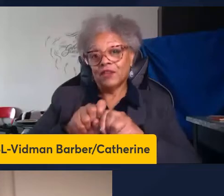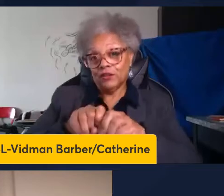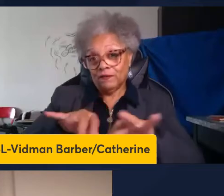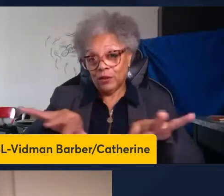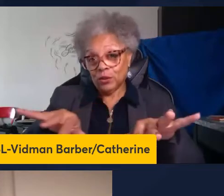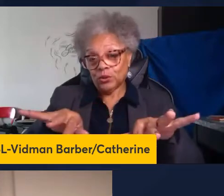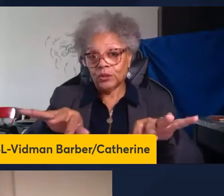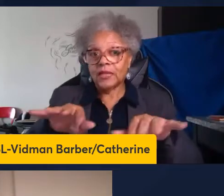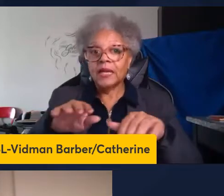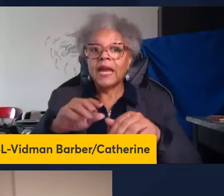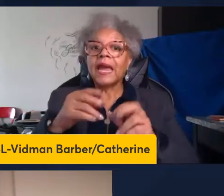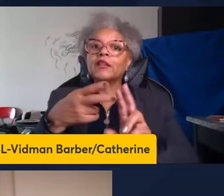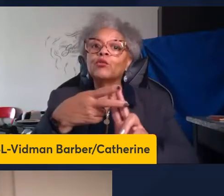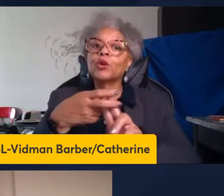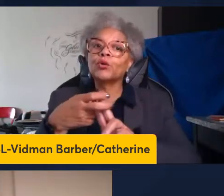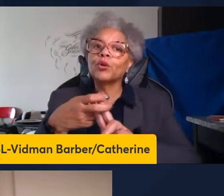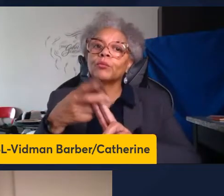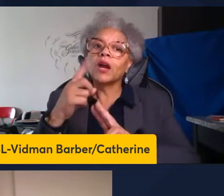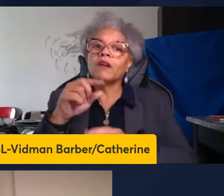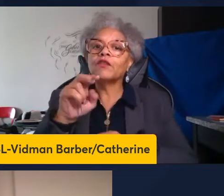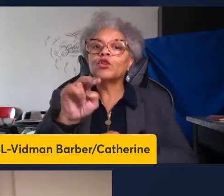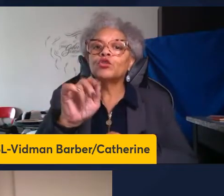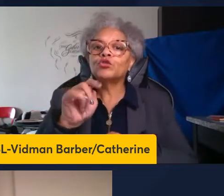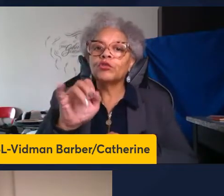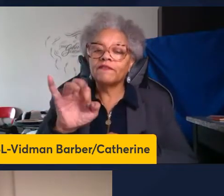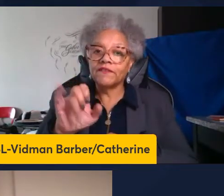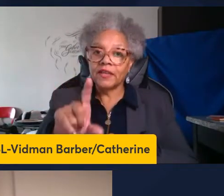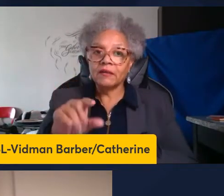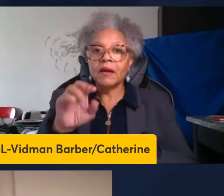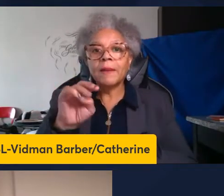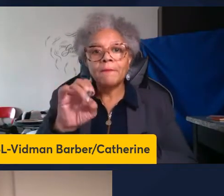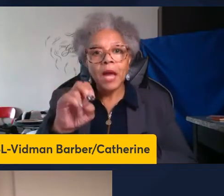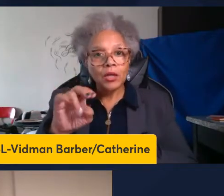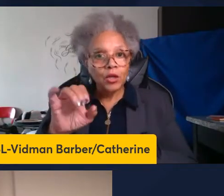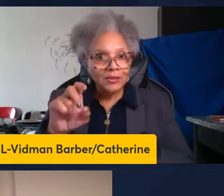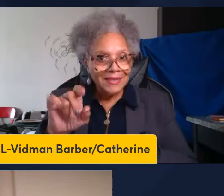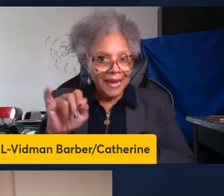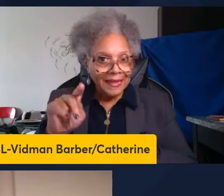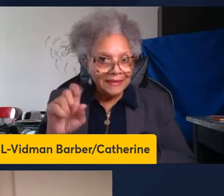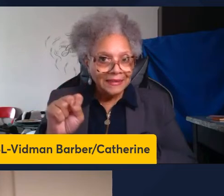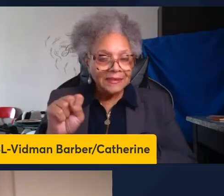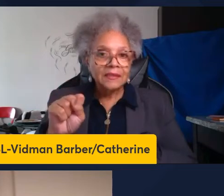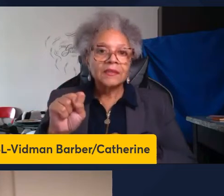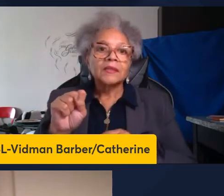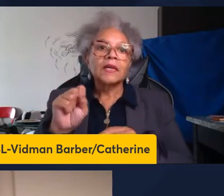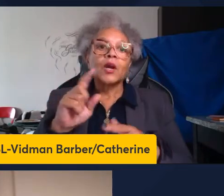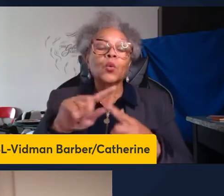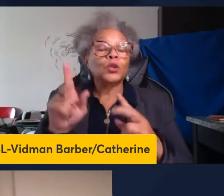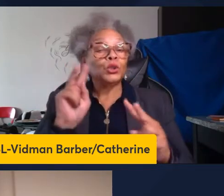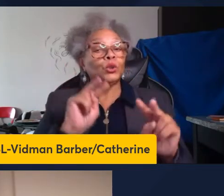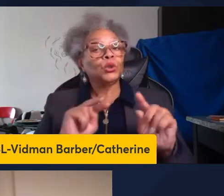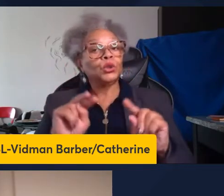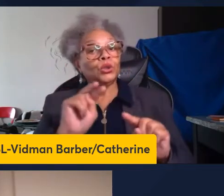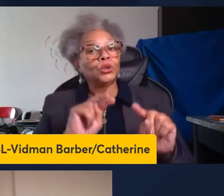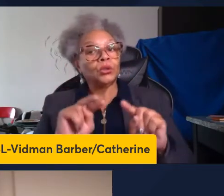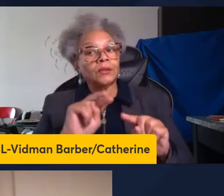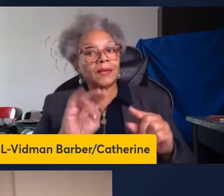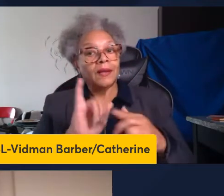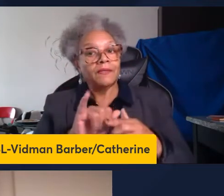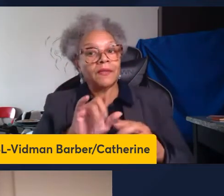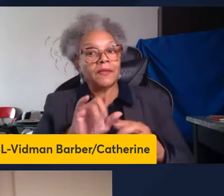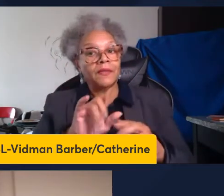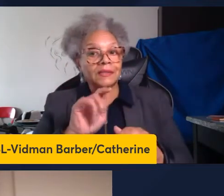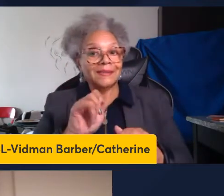recruitment of like the neutrophils and the monocytes early on during the infection but otherwise when you look at the T-cell response